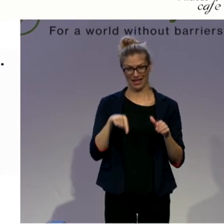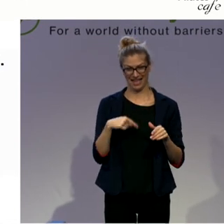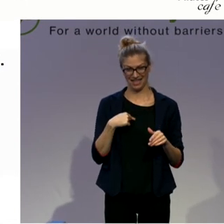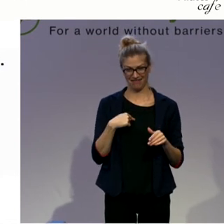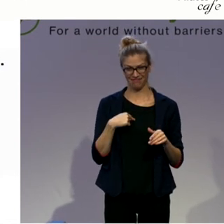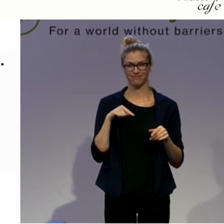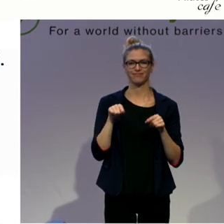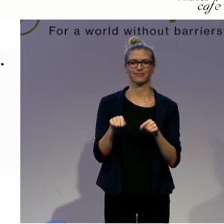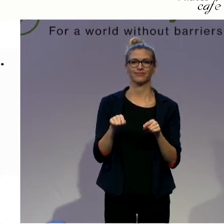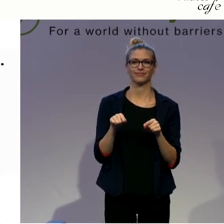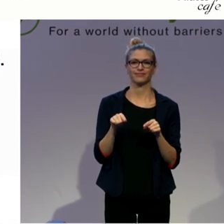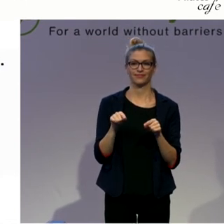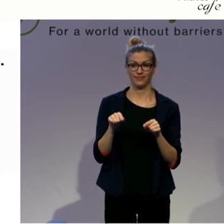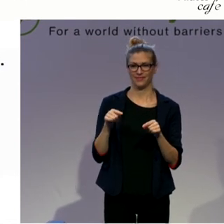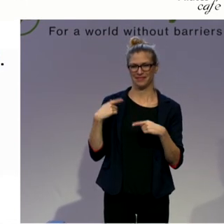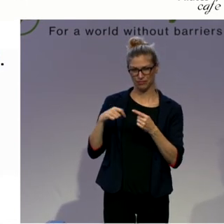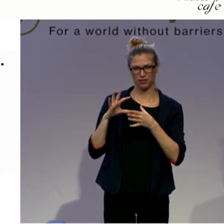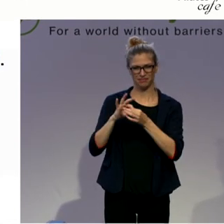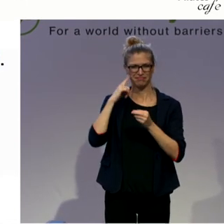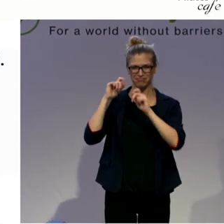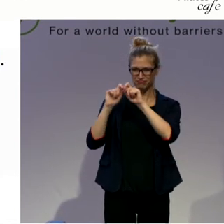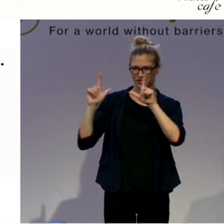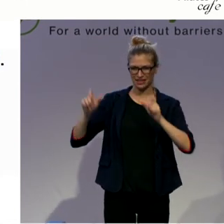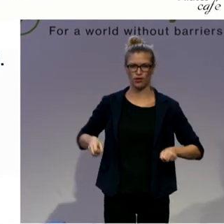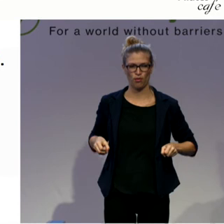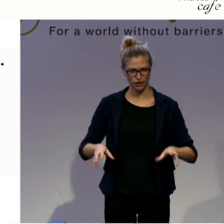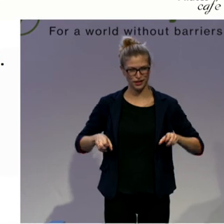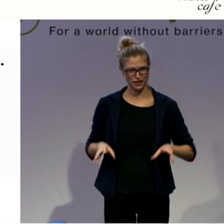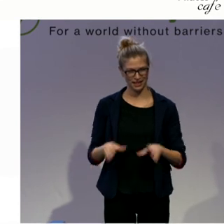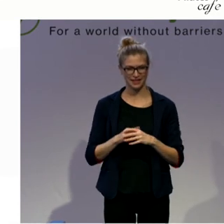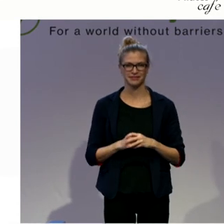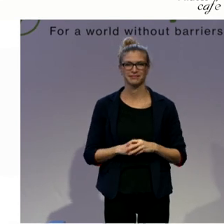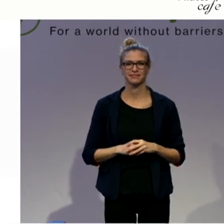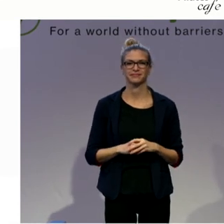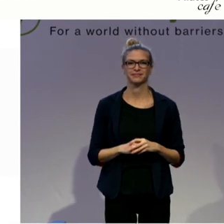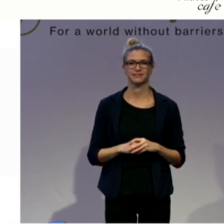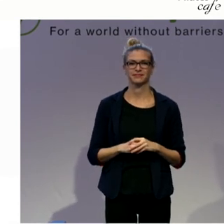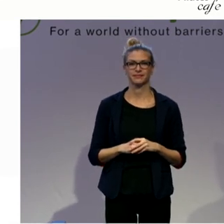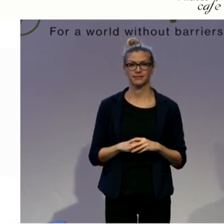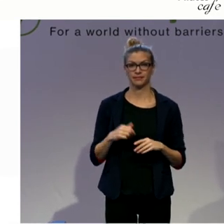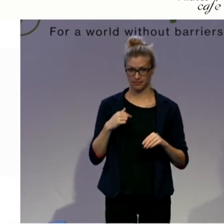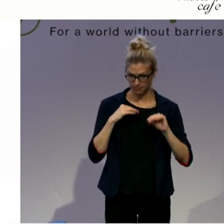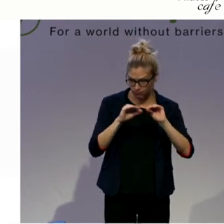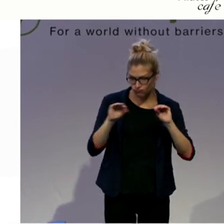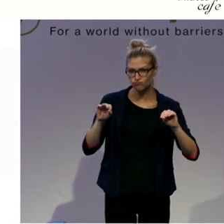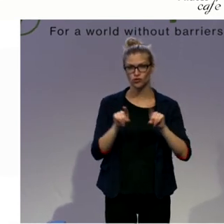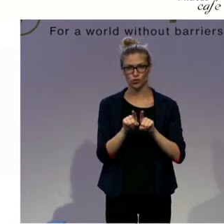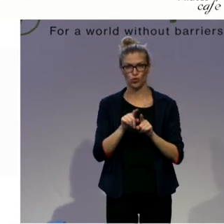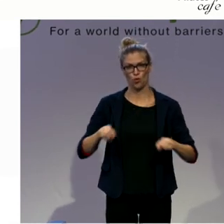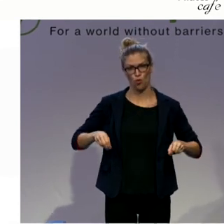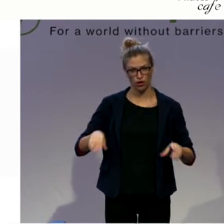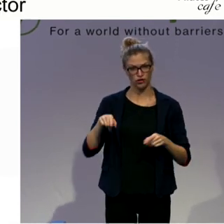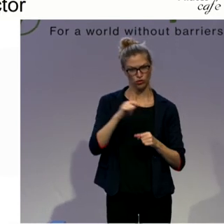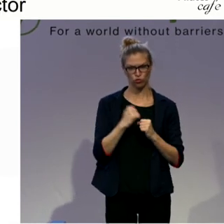just like we did, exercising. And they did more exercises because they were